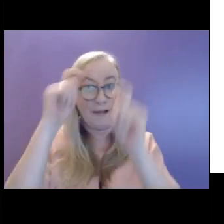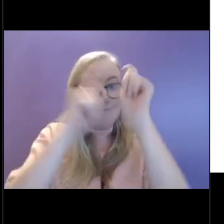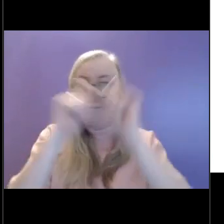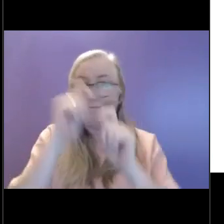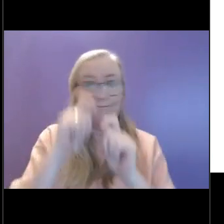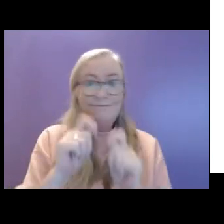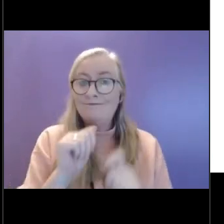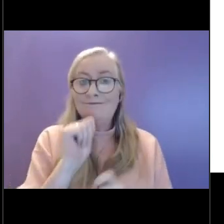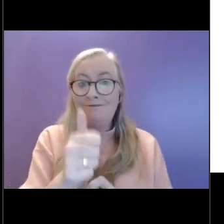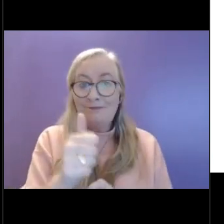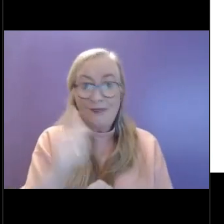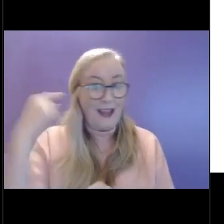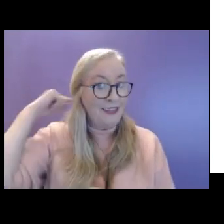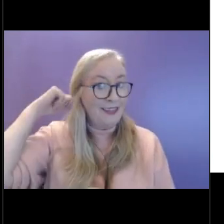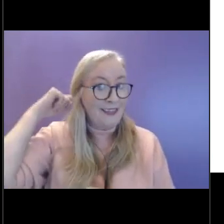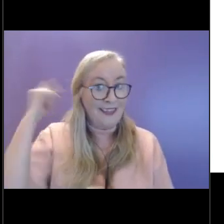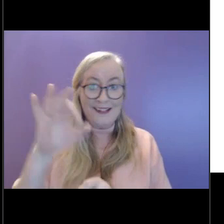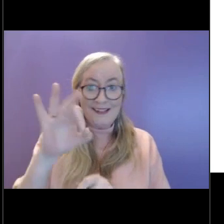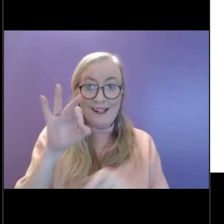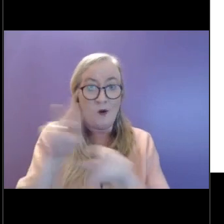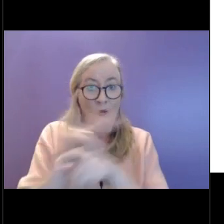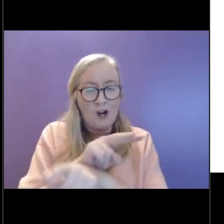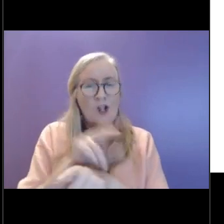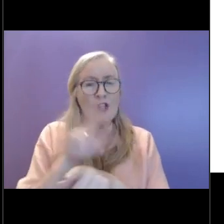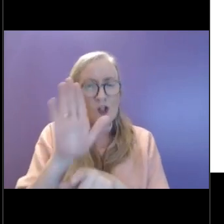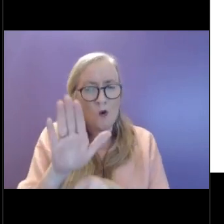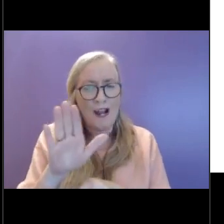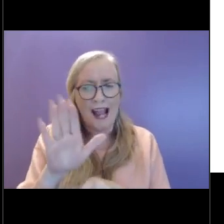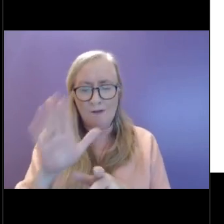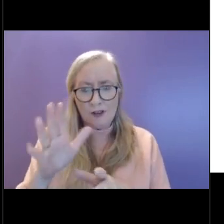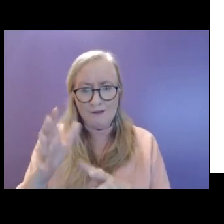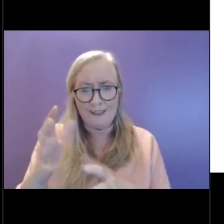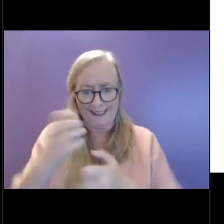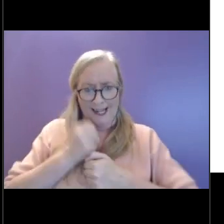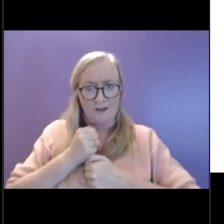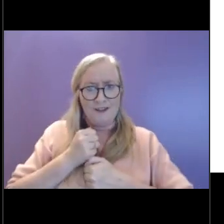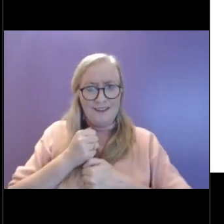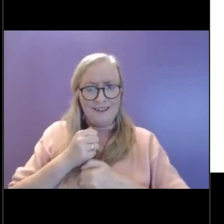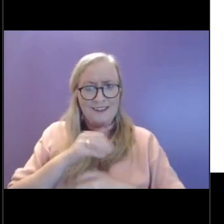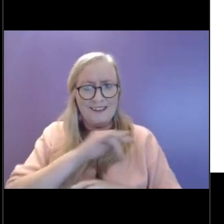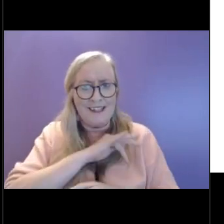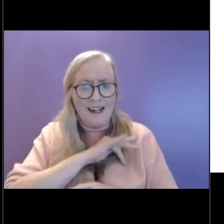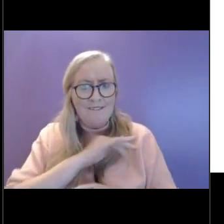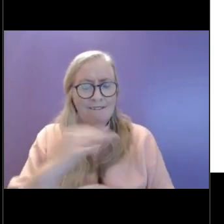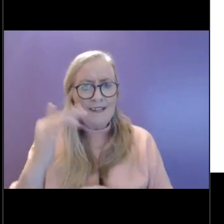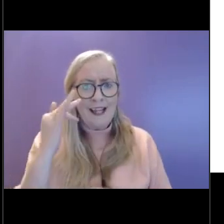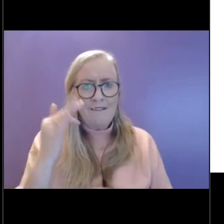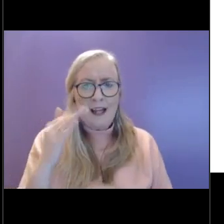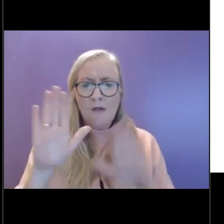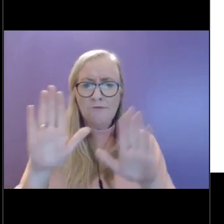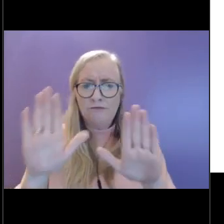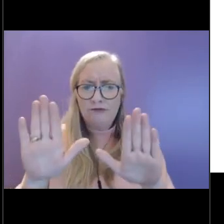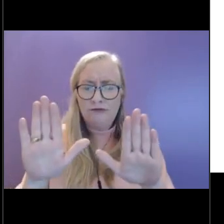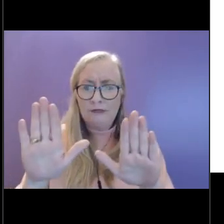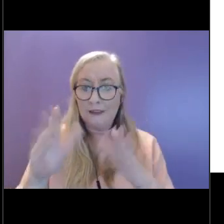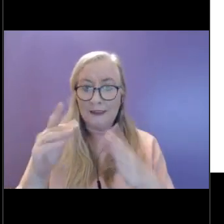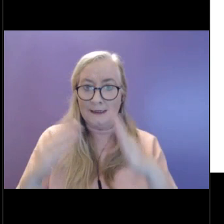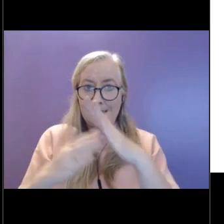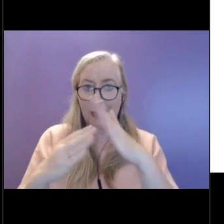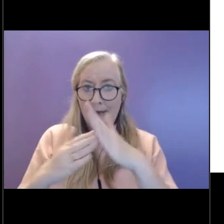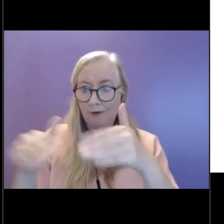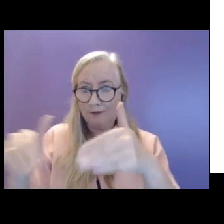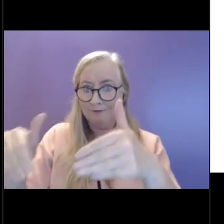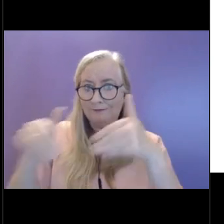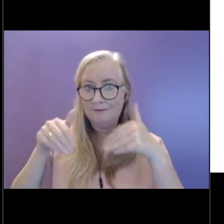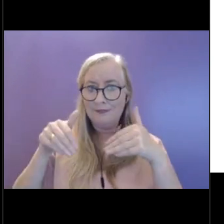recognize that we'll catch ourselves if we can, when we're in that space, and try and maybe take a little bit of time away, take a few